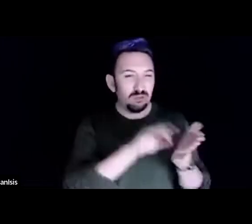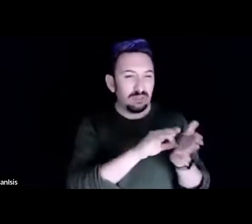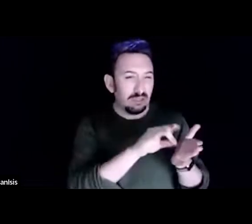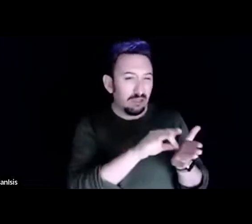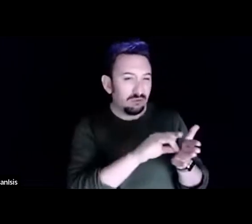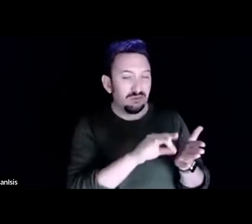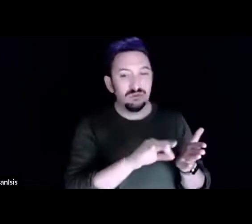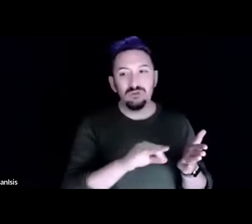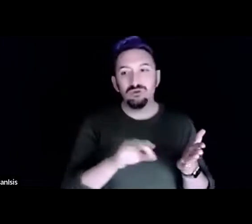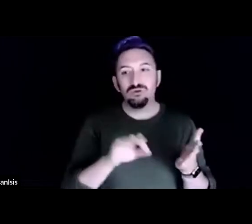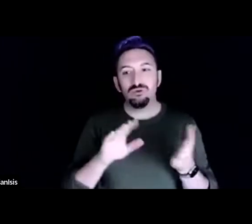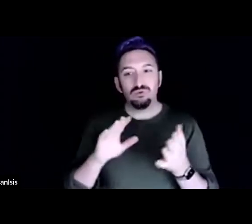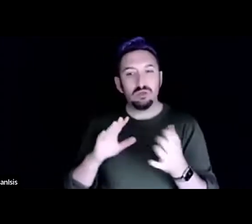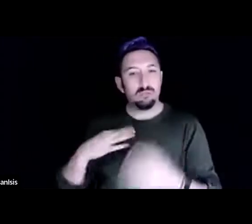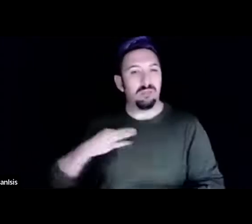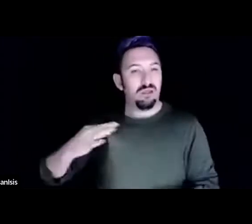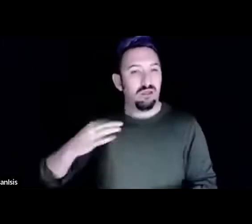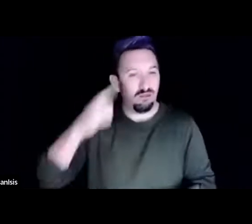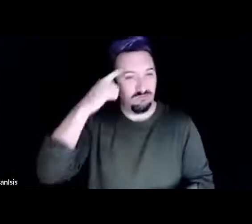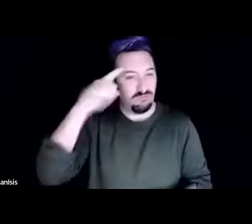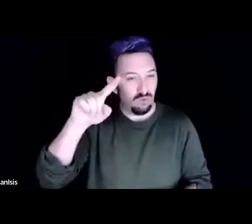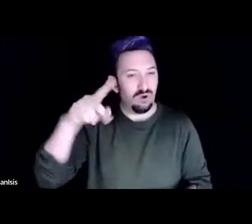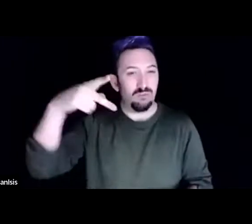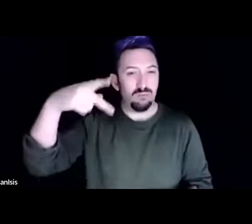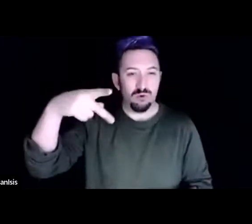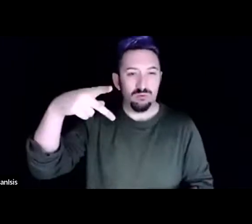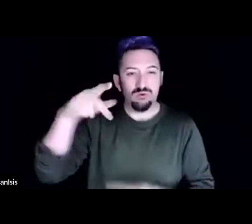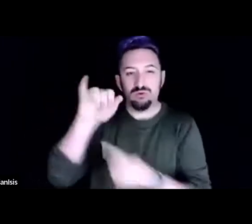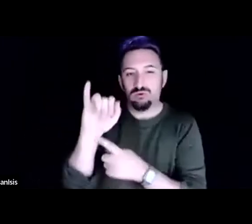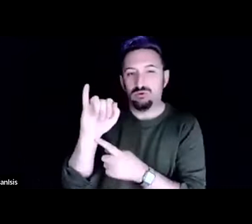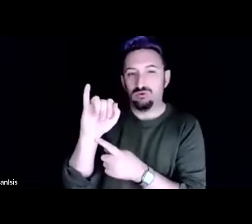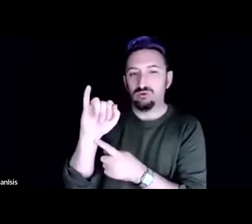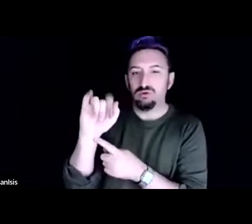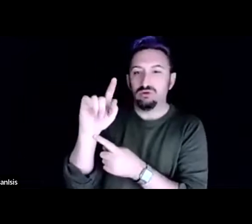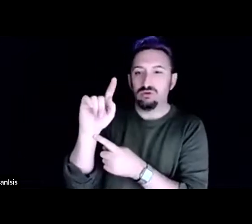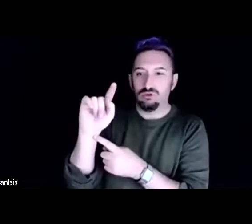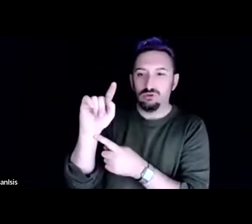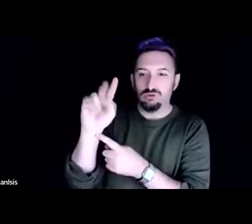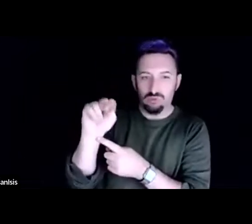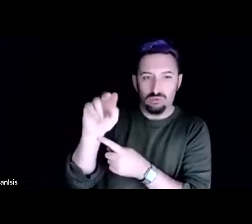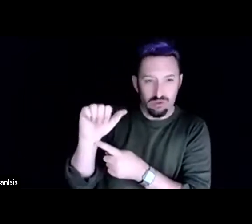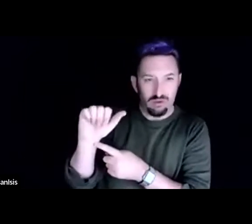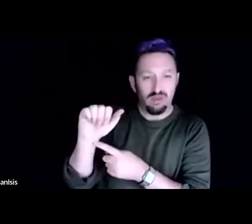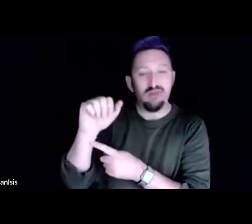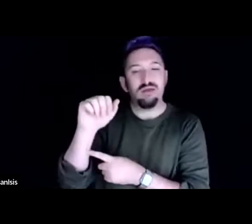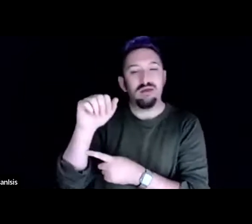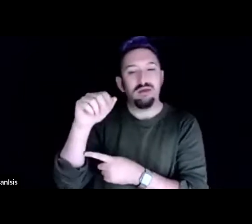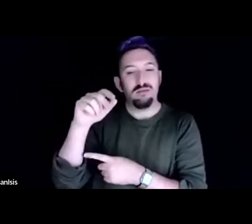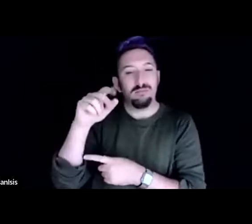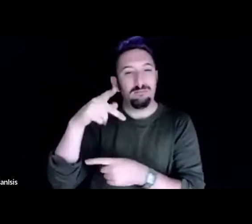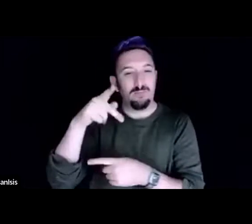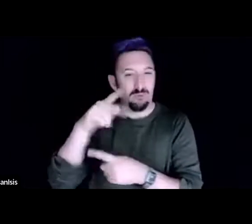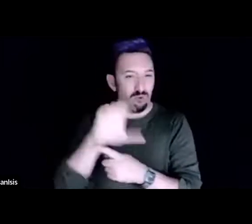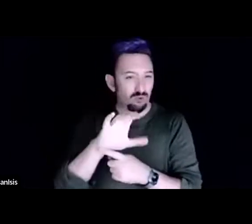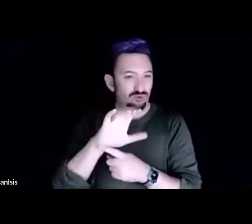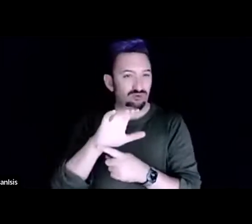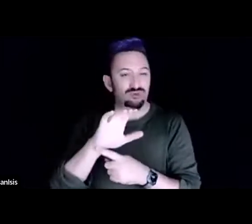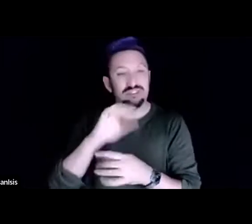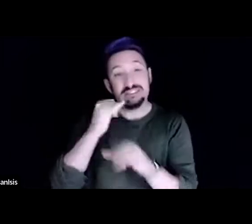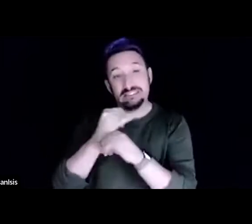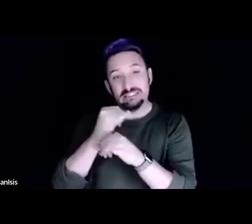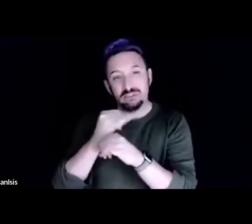PINA, the Permaculture Institute of North America. And at that time I taught more than 50. So